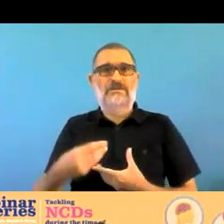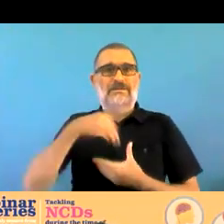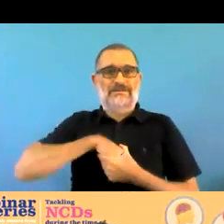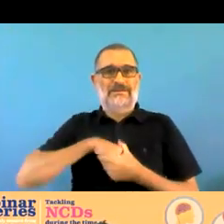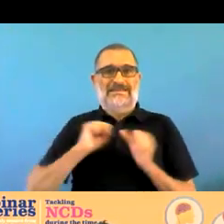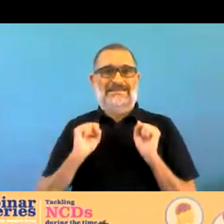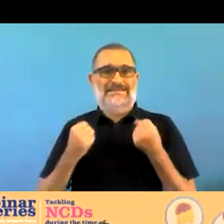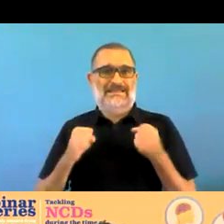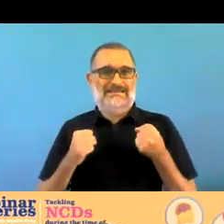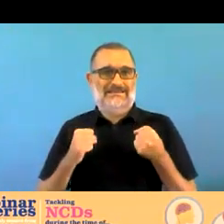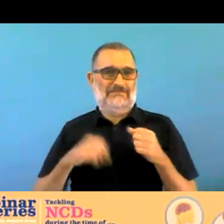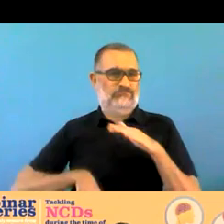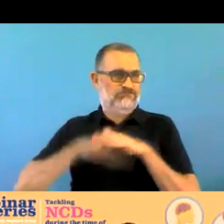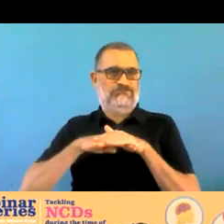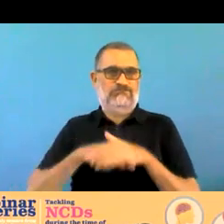now substance